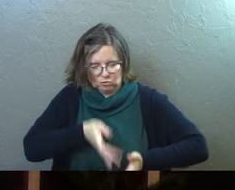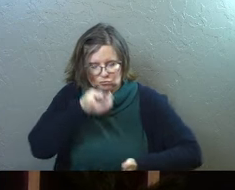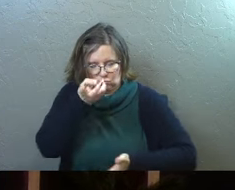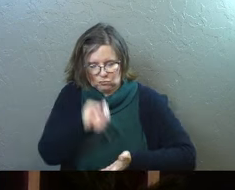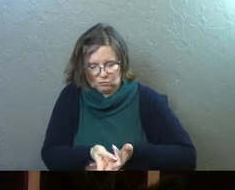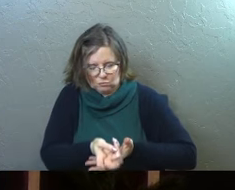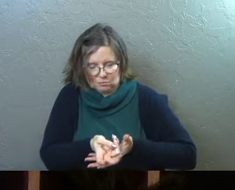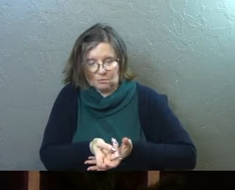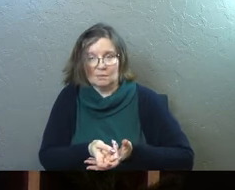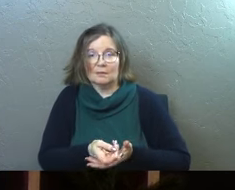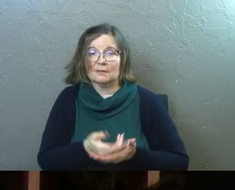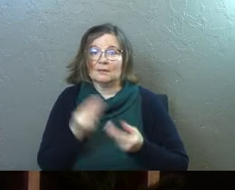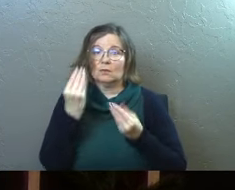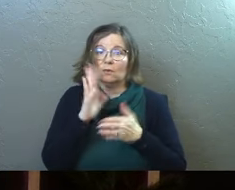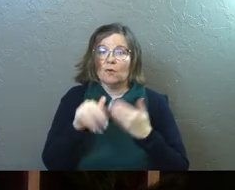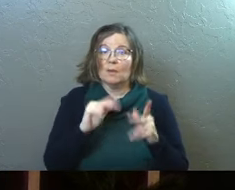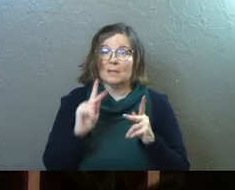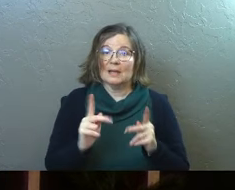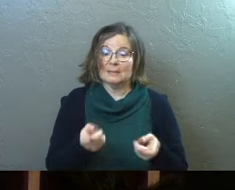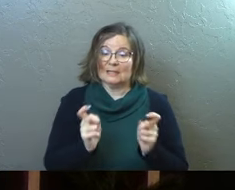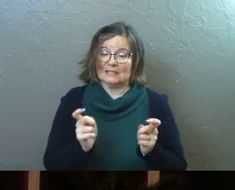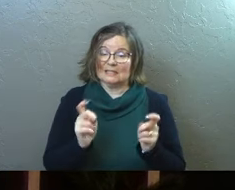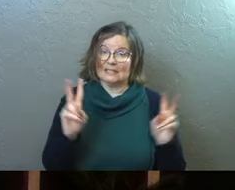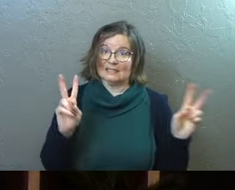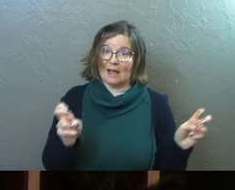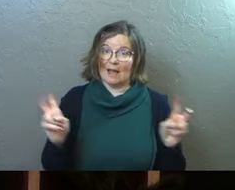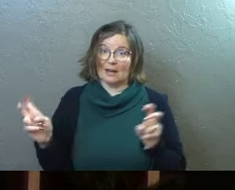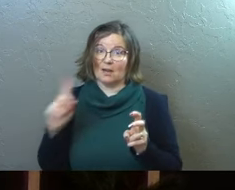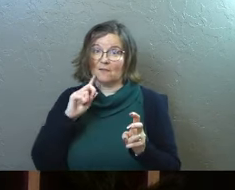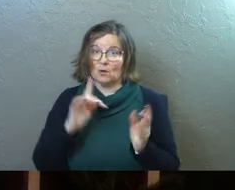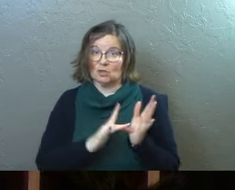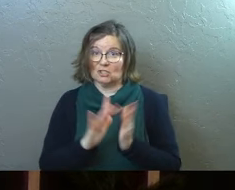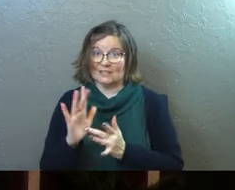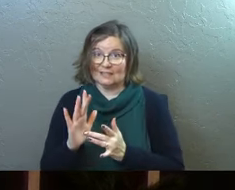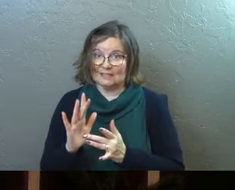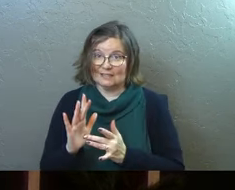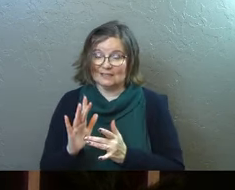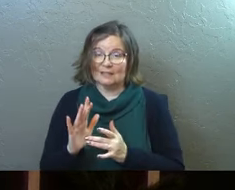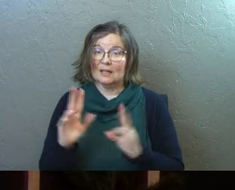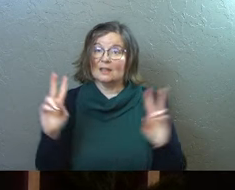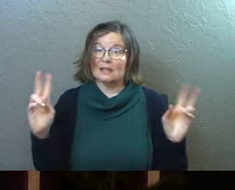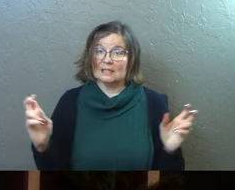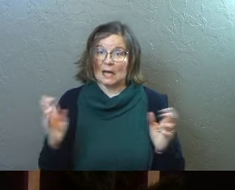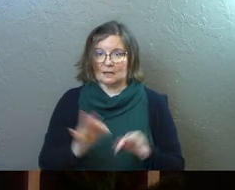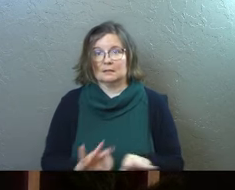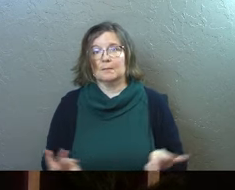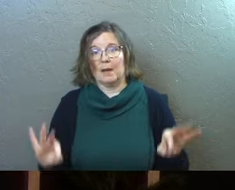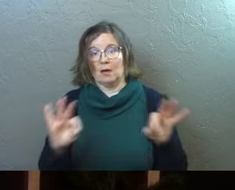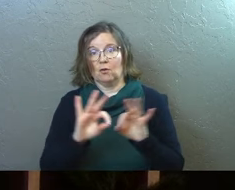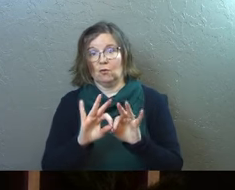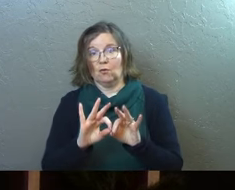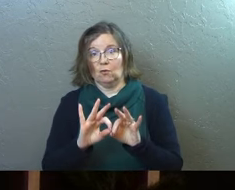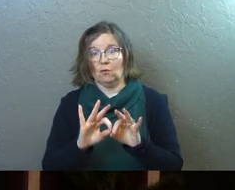news is for all people. And he gives us titles for Jesus and the titles matter.